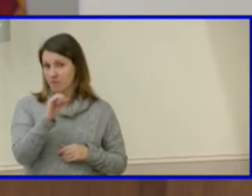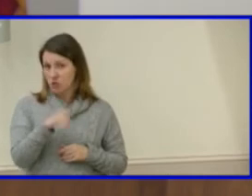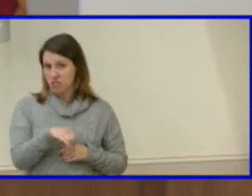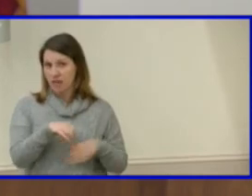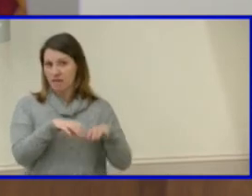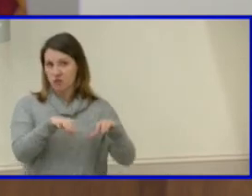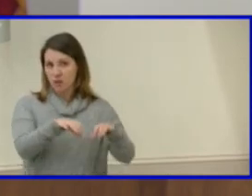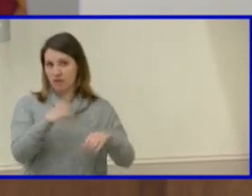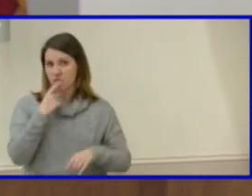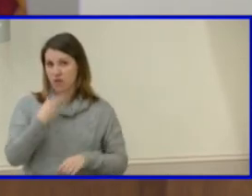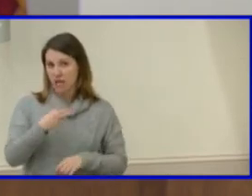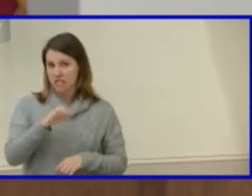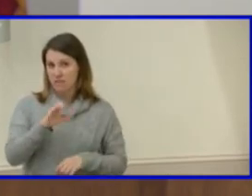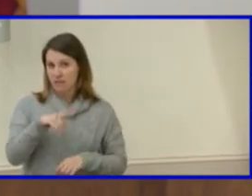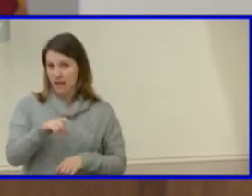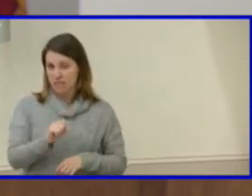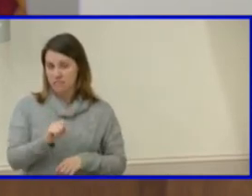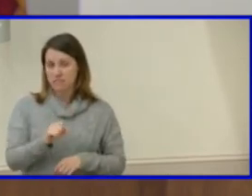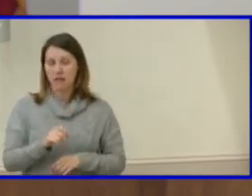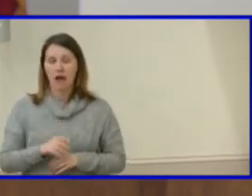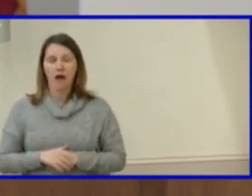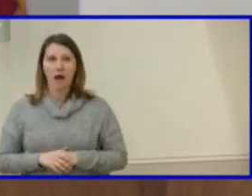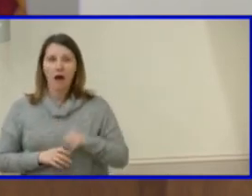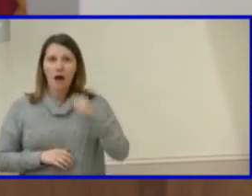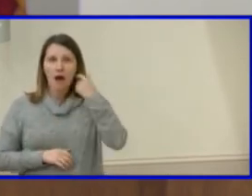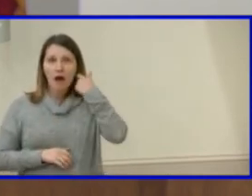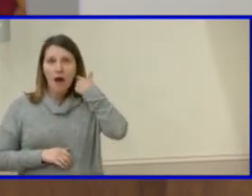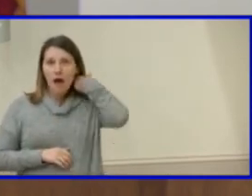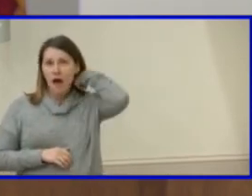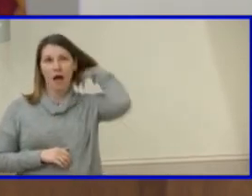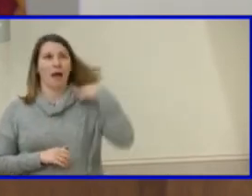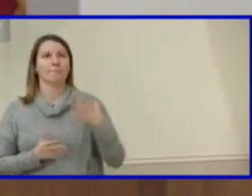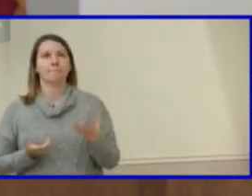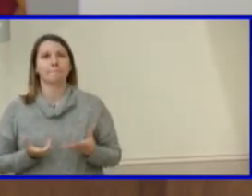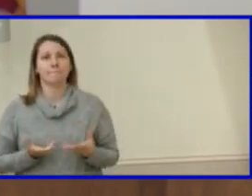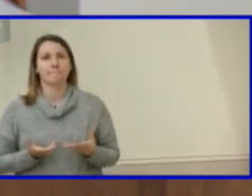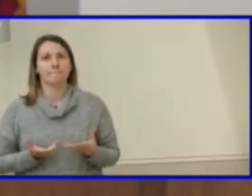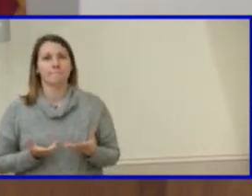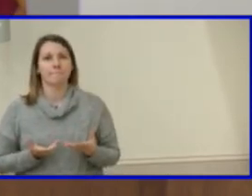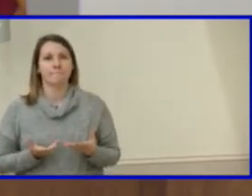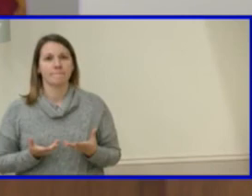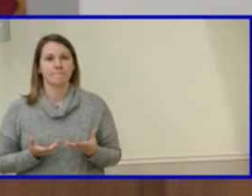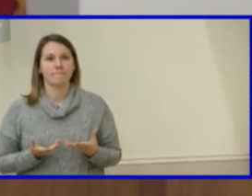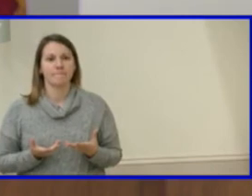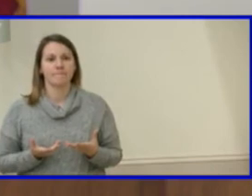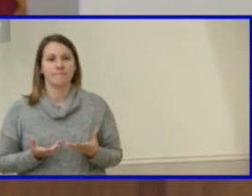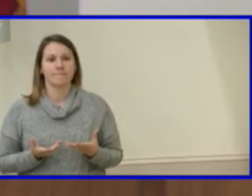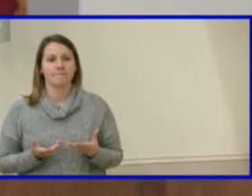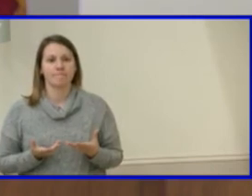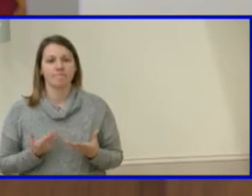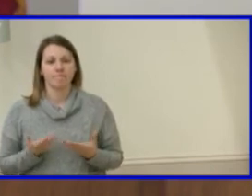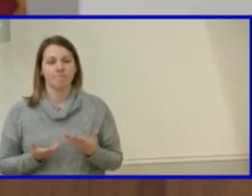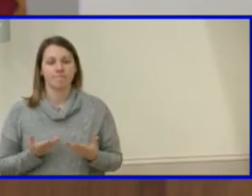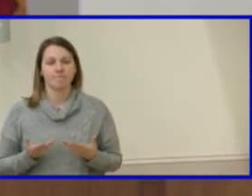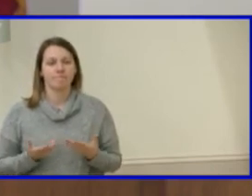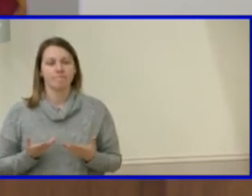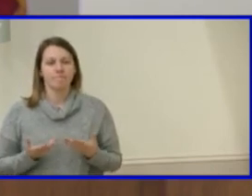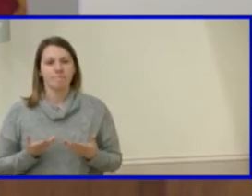henrico county public schools um is it since we're going to talk about um